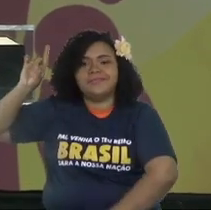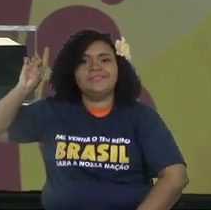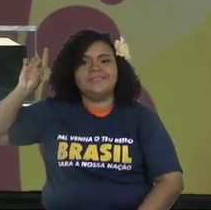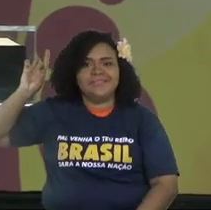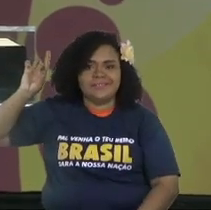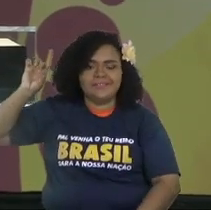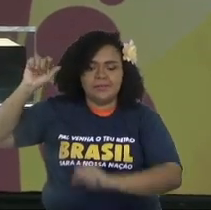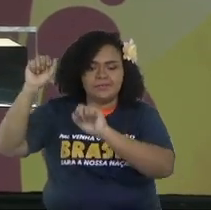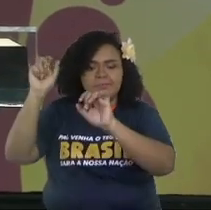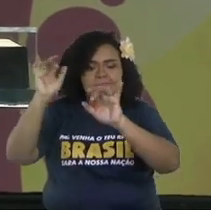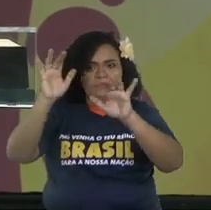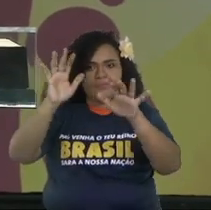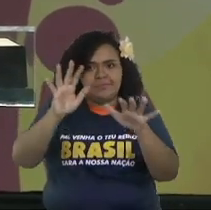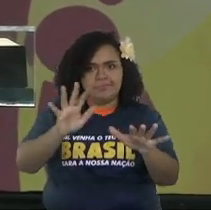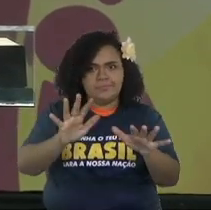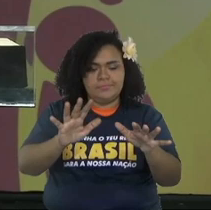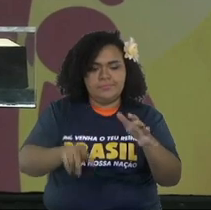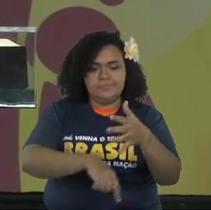works